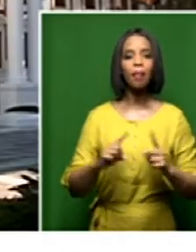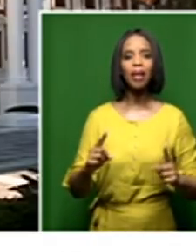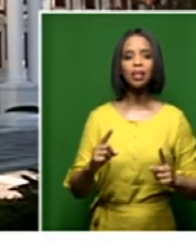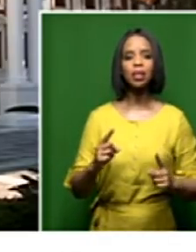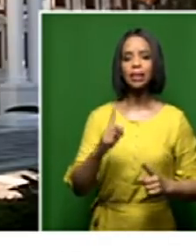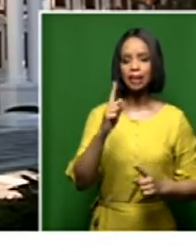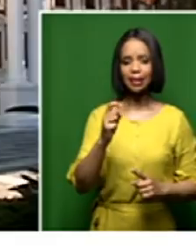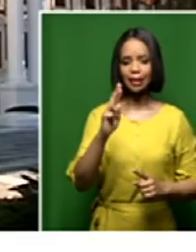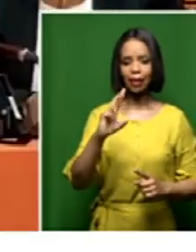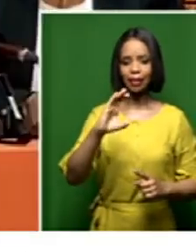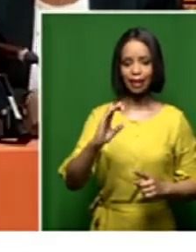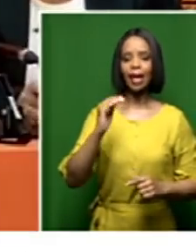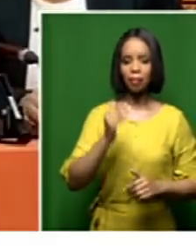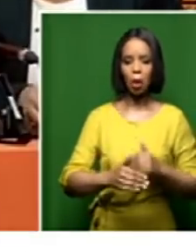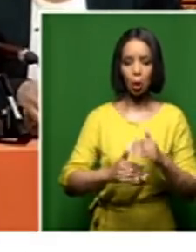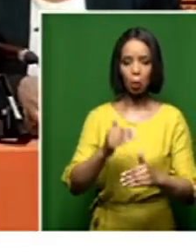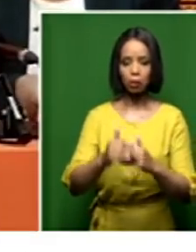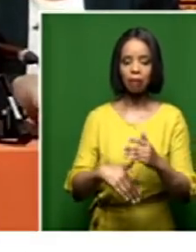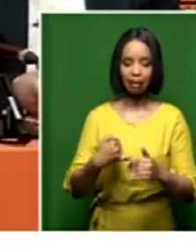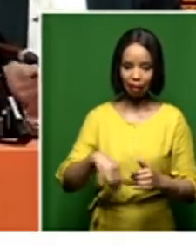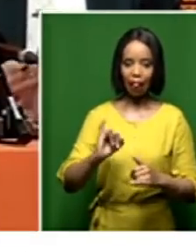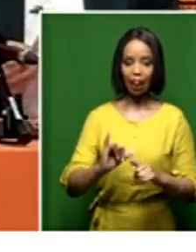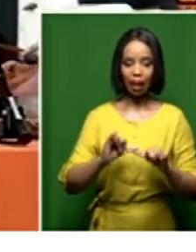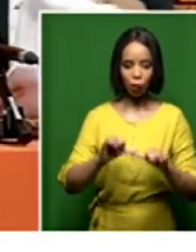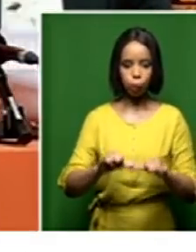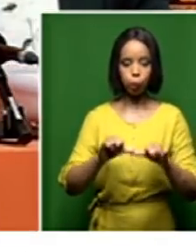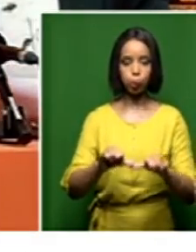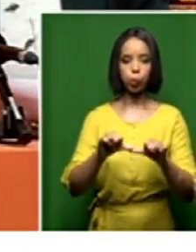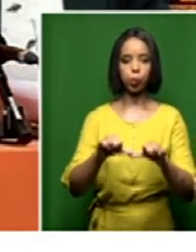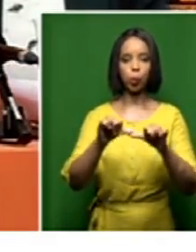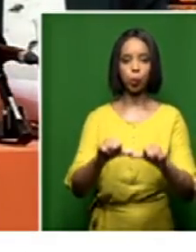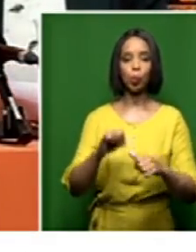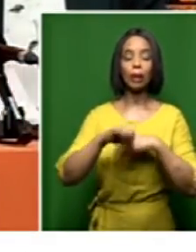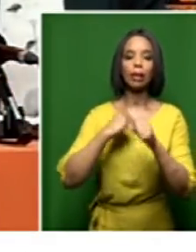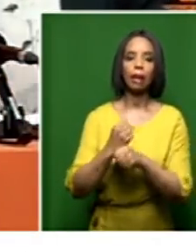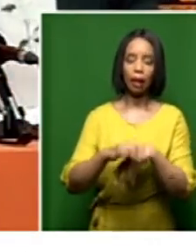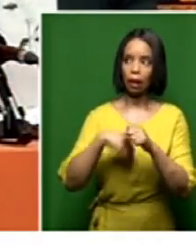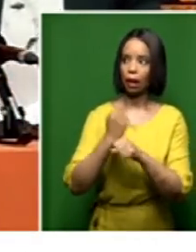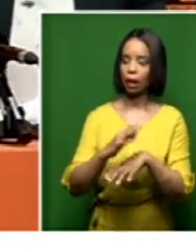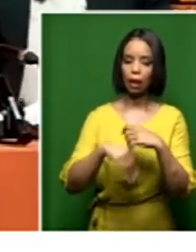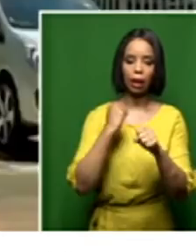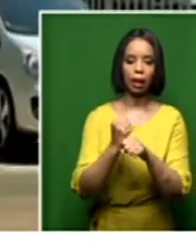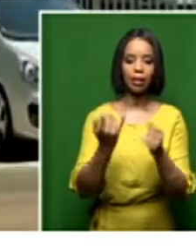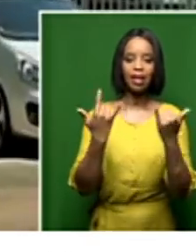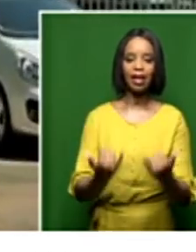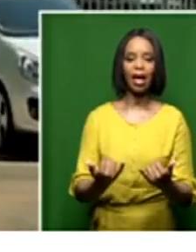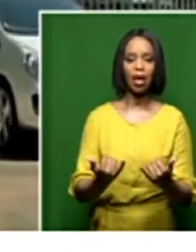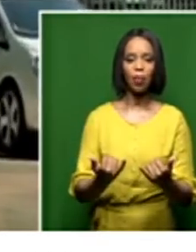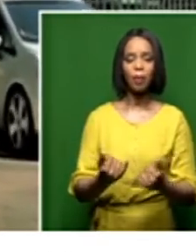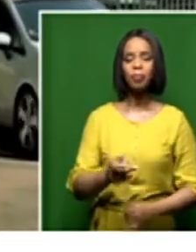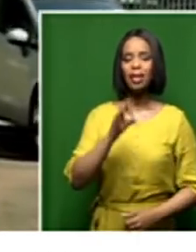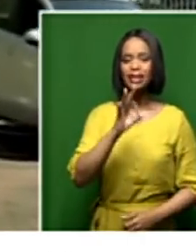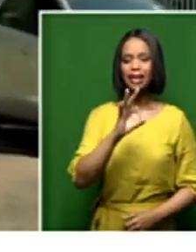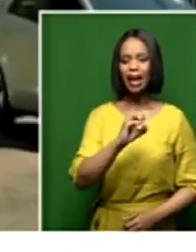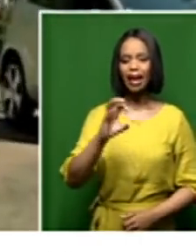the same, it has been decades now. And still, there's been no movement. About 300 files were handed over to the